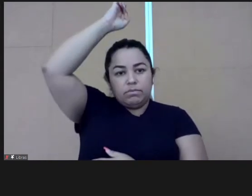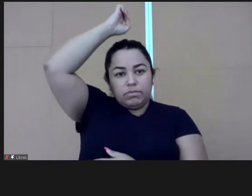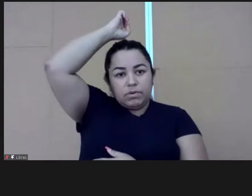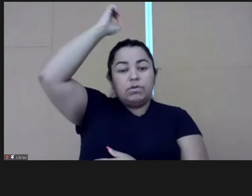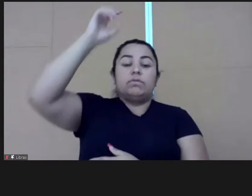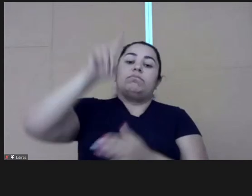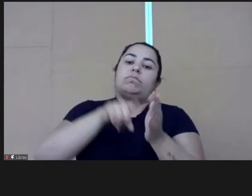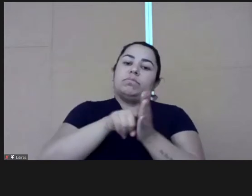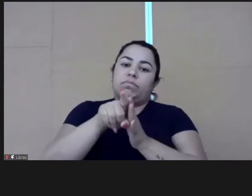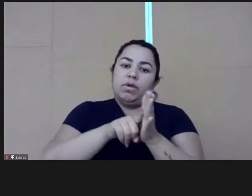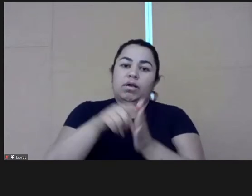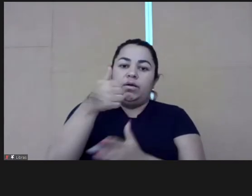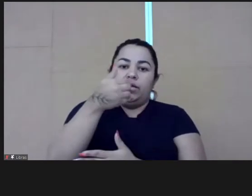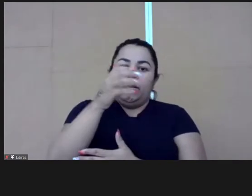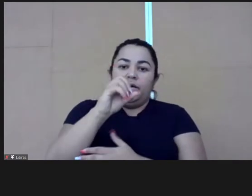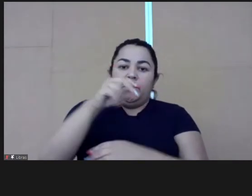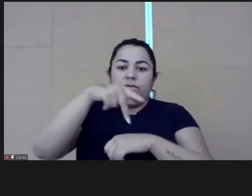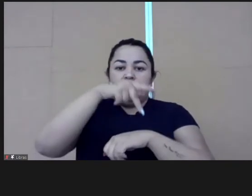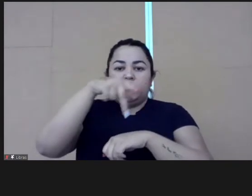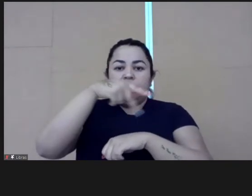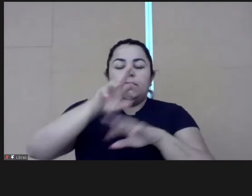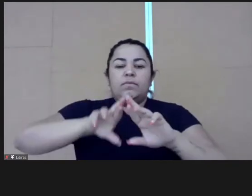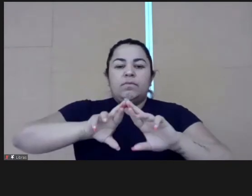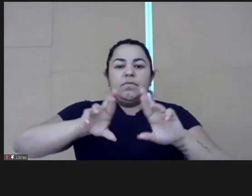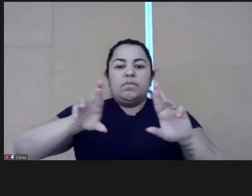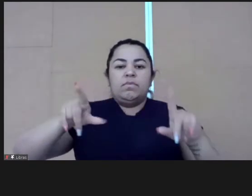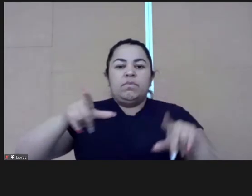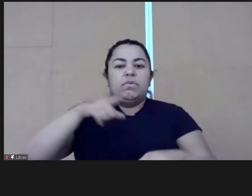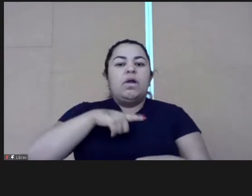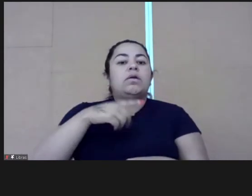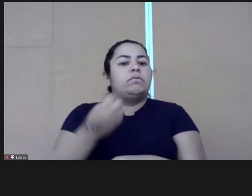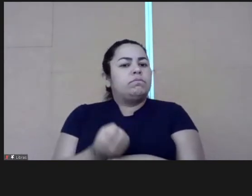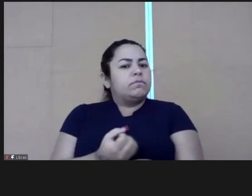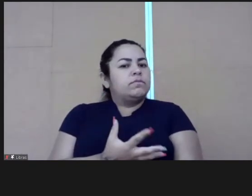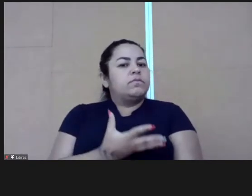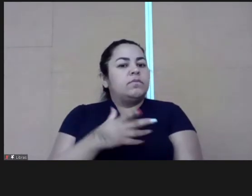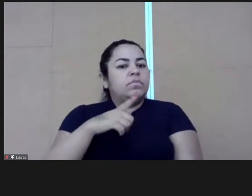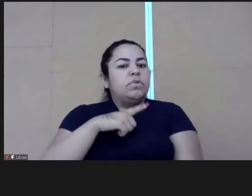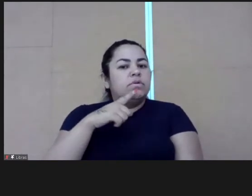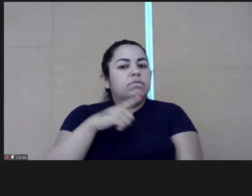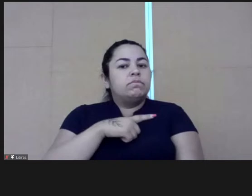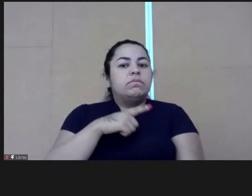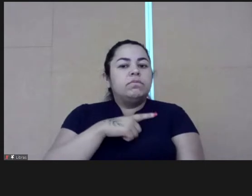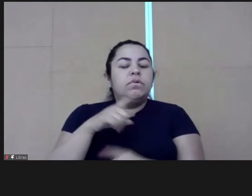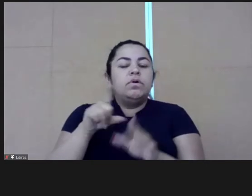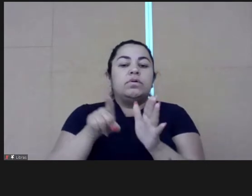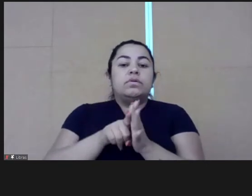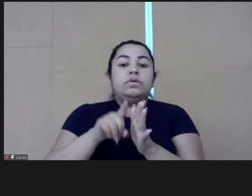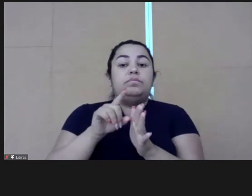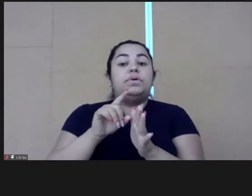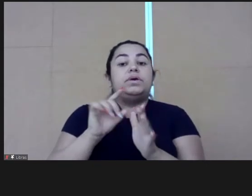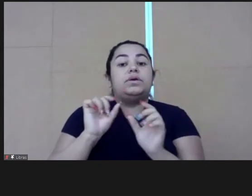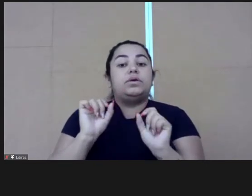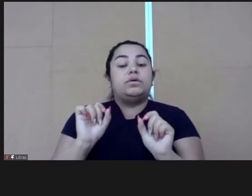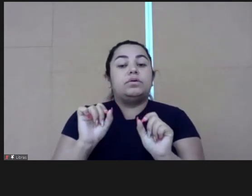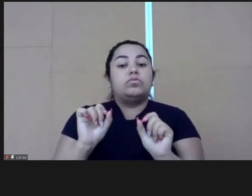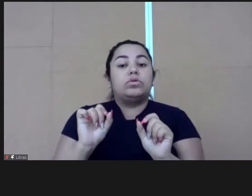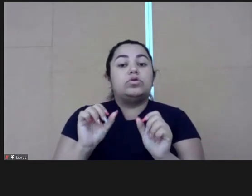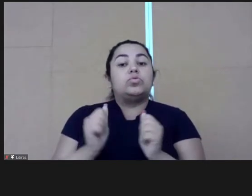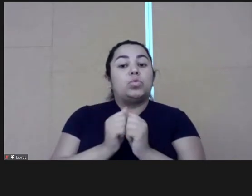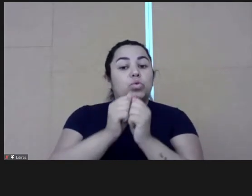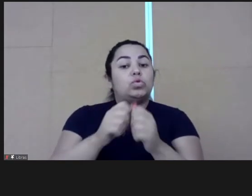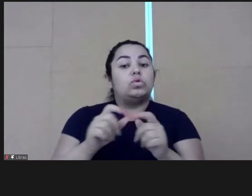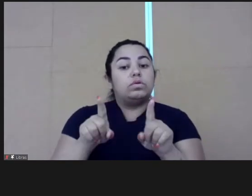and we analyzed more over than 10 countries to have an inspiration to build